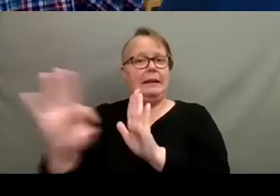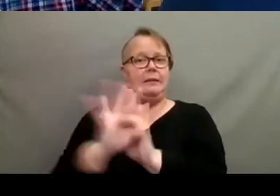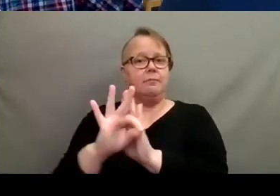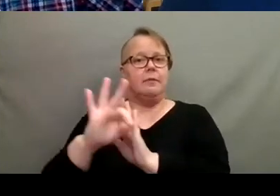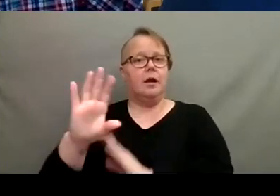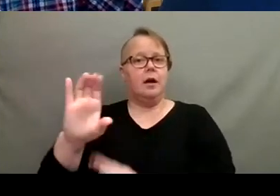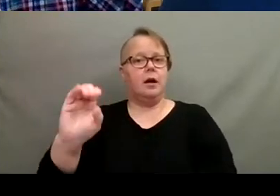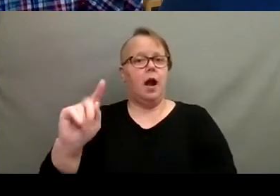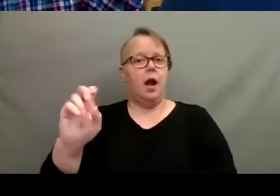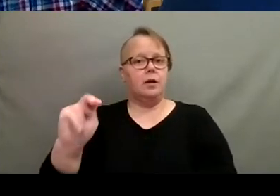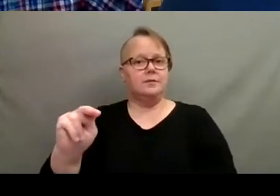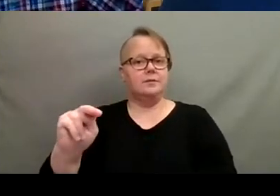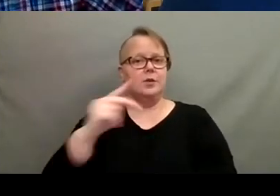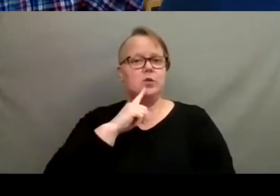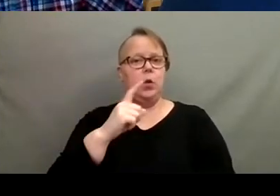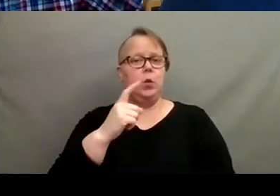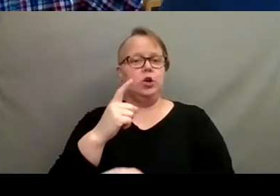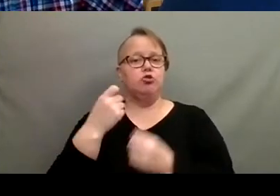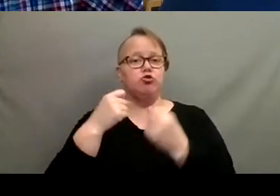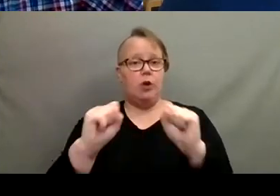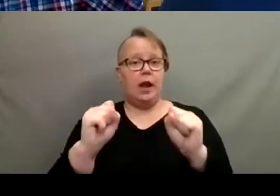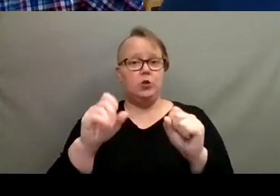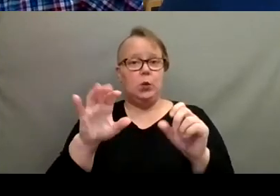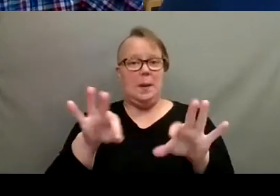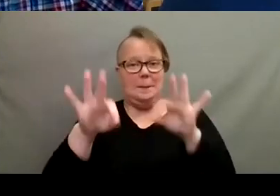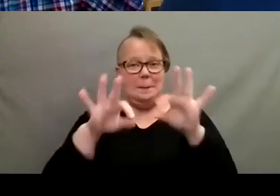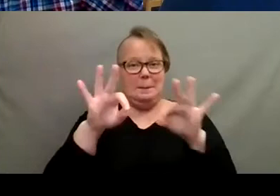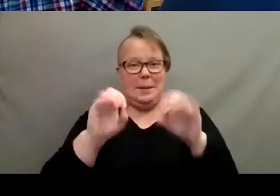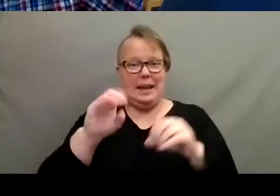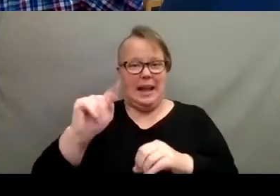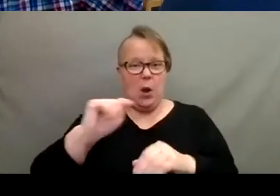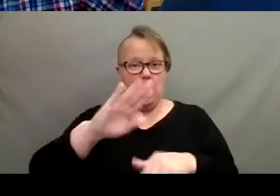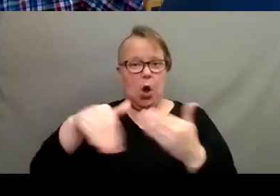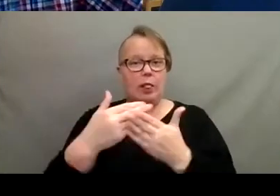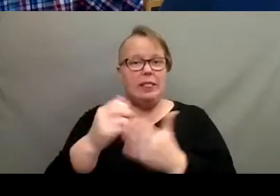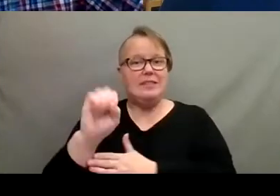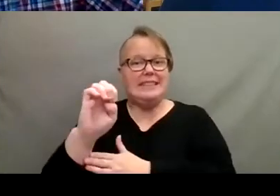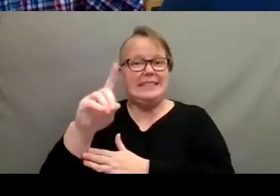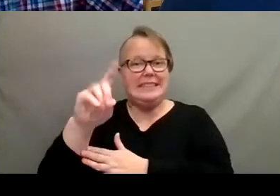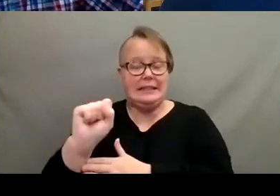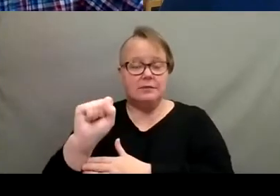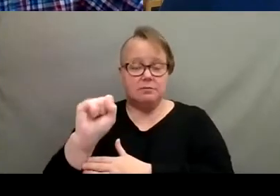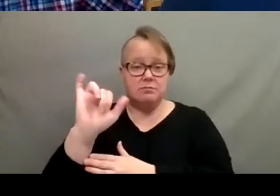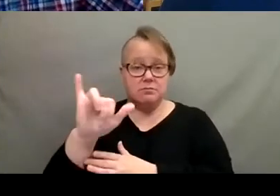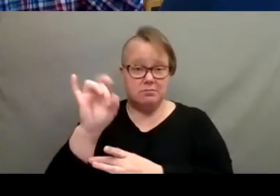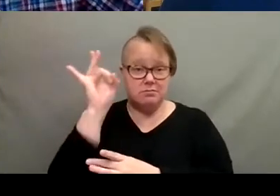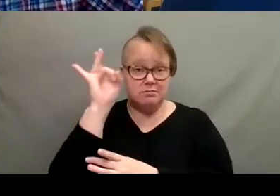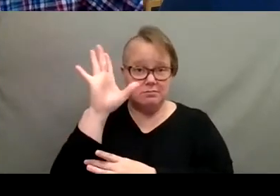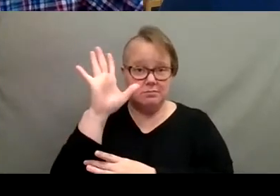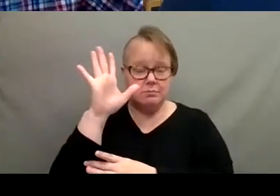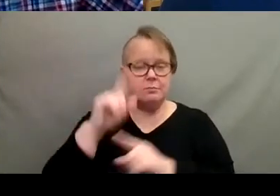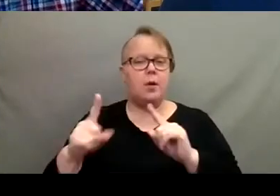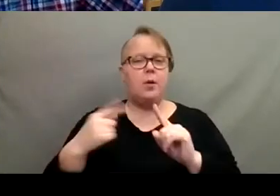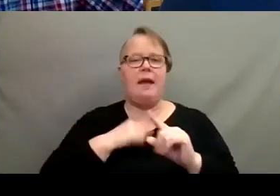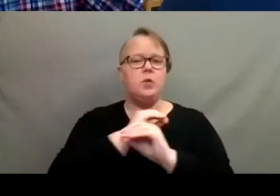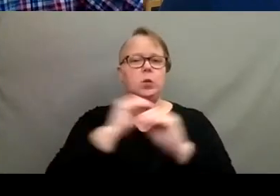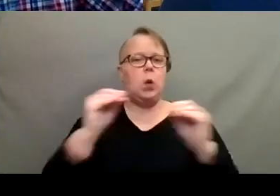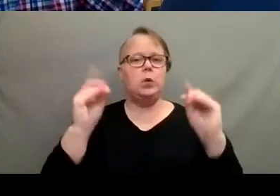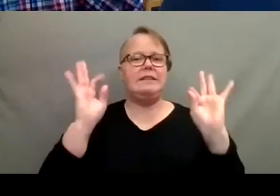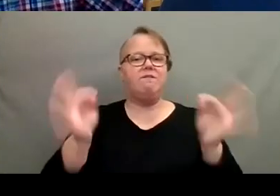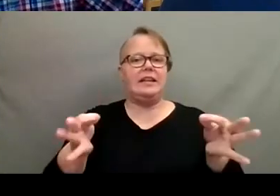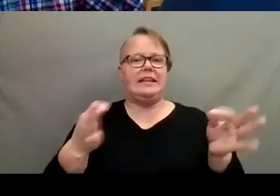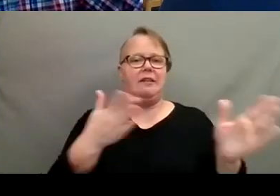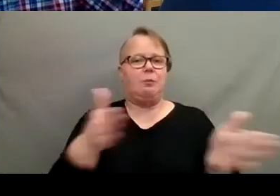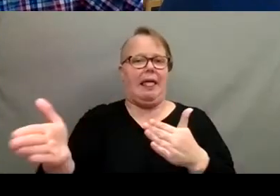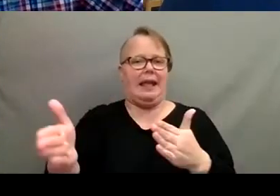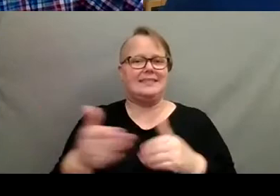to pick all the seeds out, which is, which is a pain to get all the seeds out of them, but we don't have any definitive plans. Keep them occupied